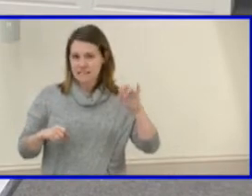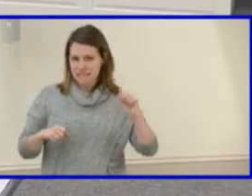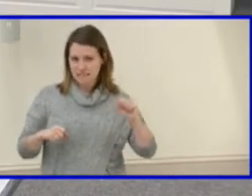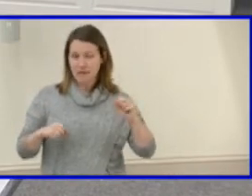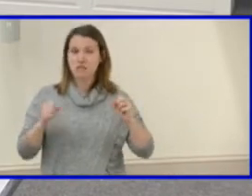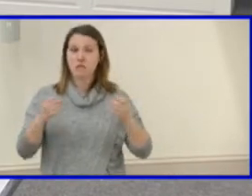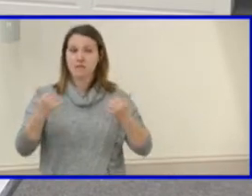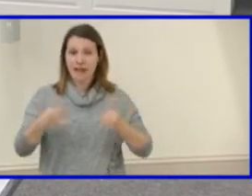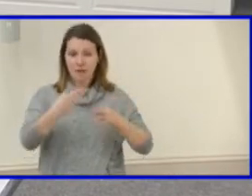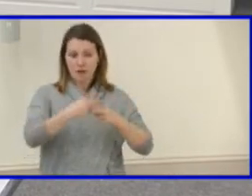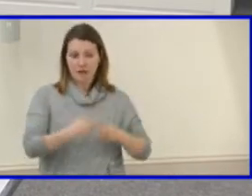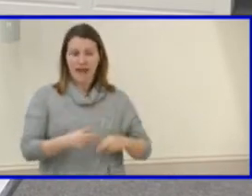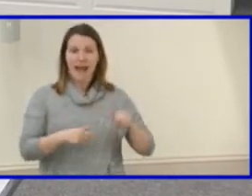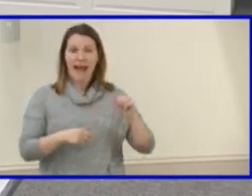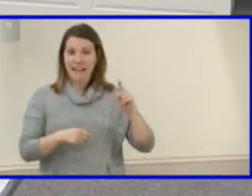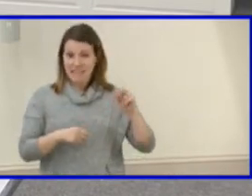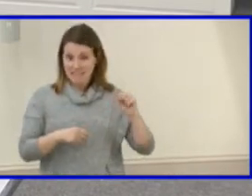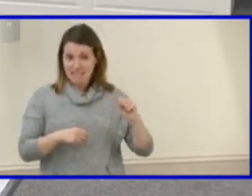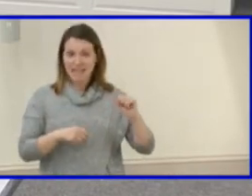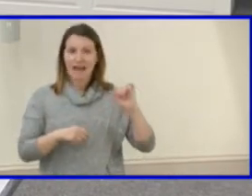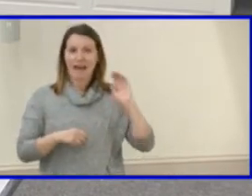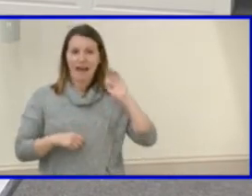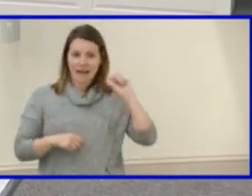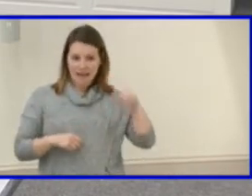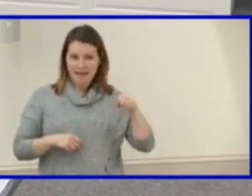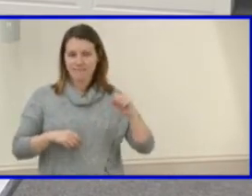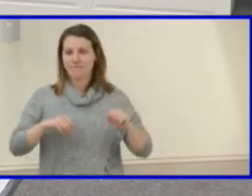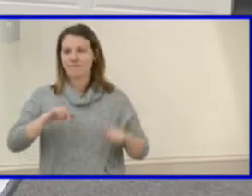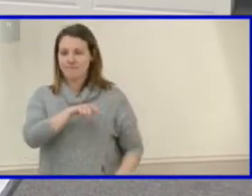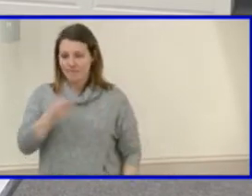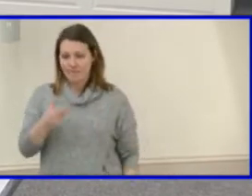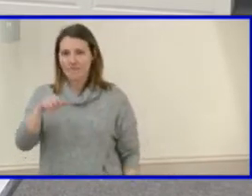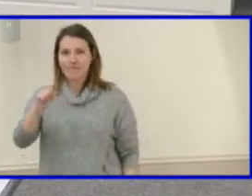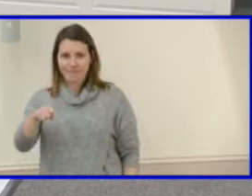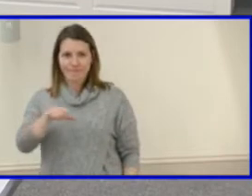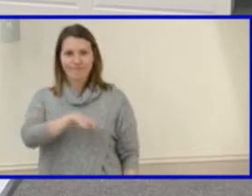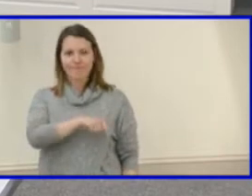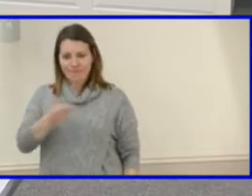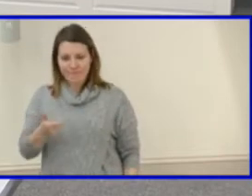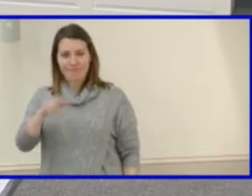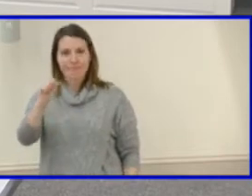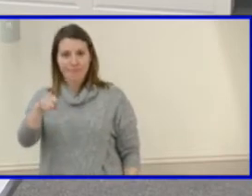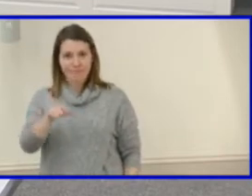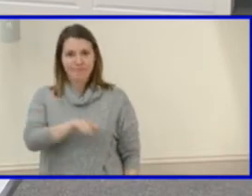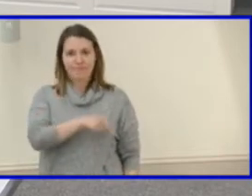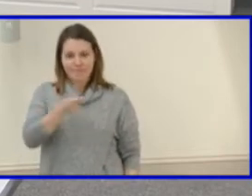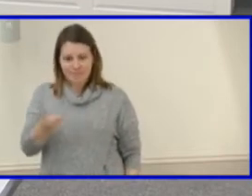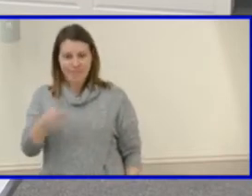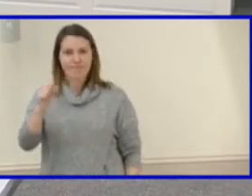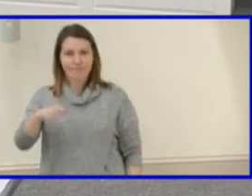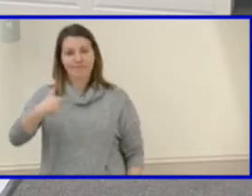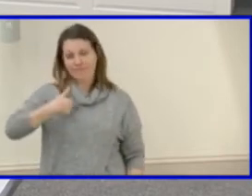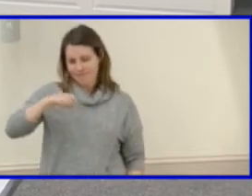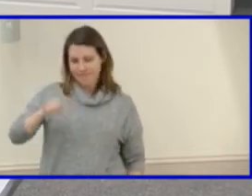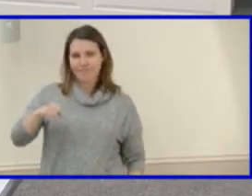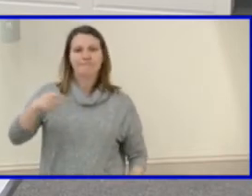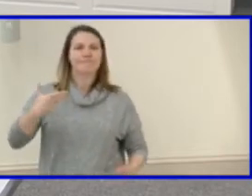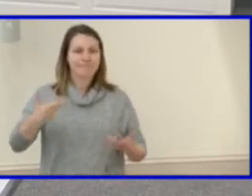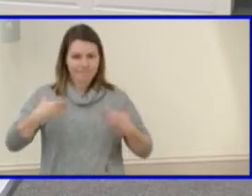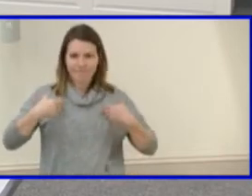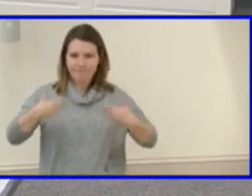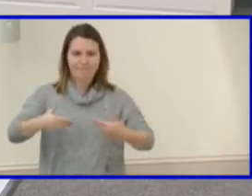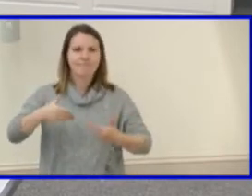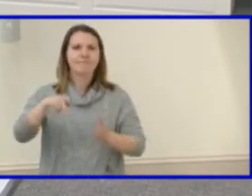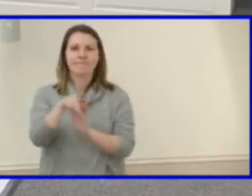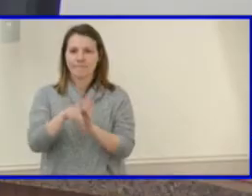Roll call. Ms. Atkins. Aye. Ms. Kinsella. Aye. Ms. Ogburn. Aye. Ms. Shea. Aye. And I vote aye. The ayes have it. The policy has been